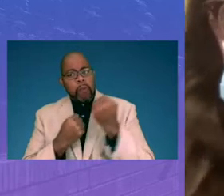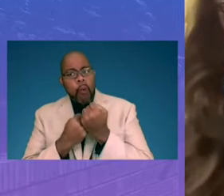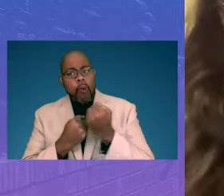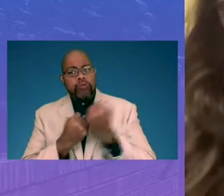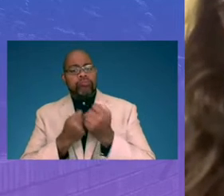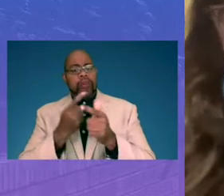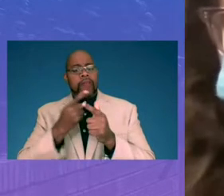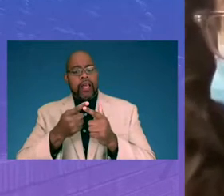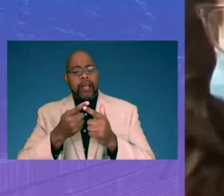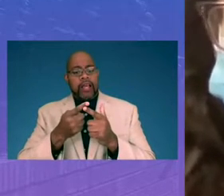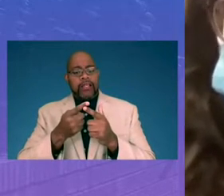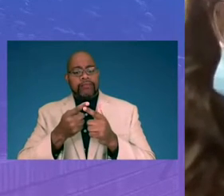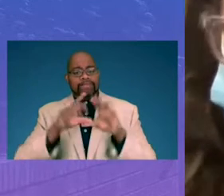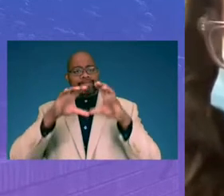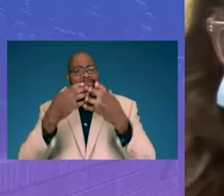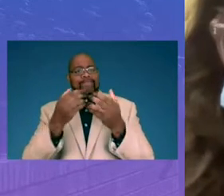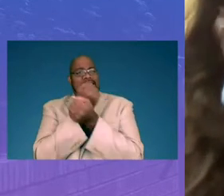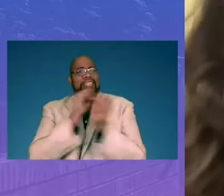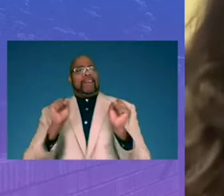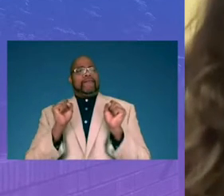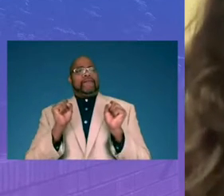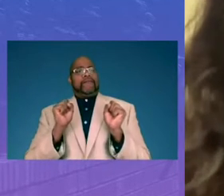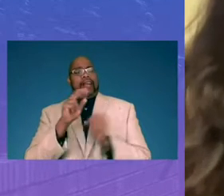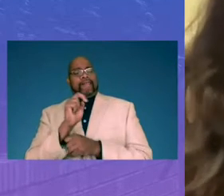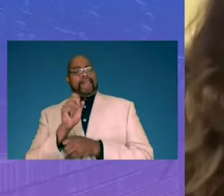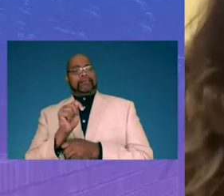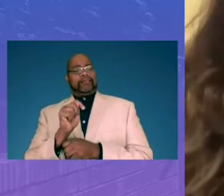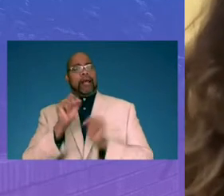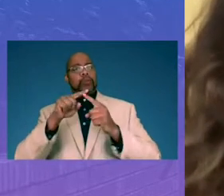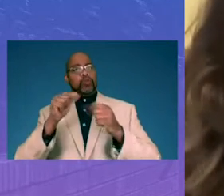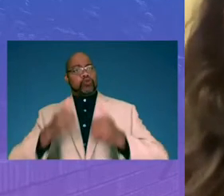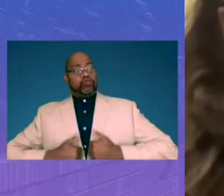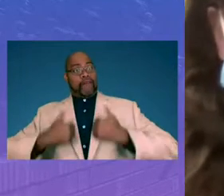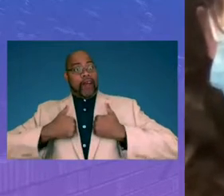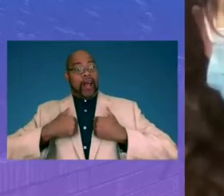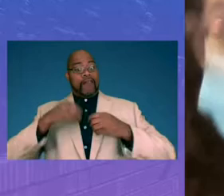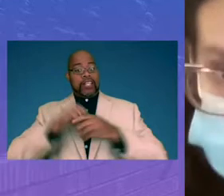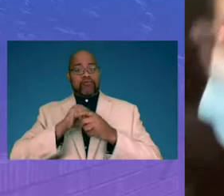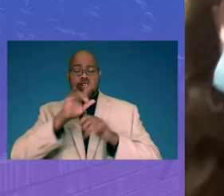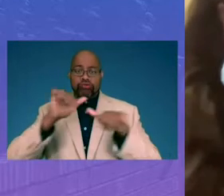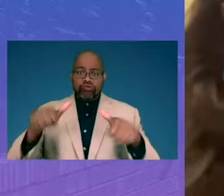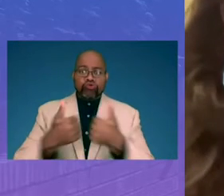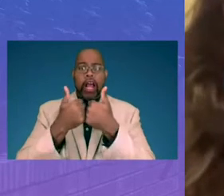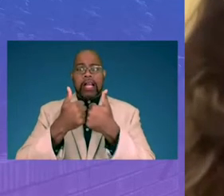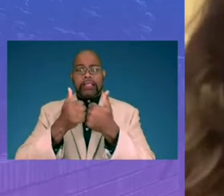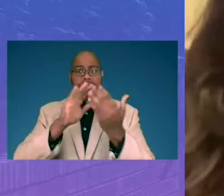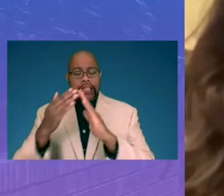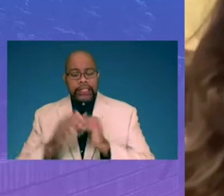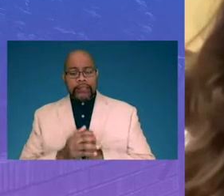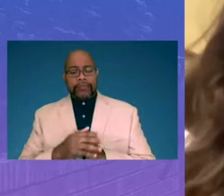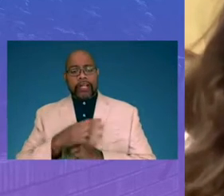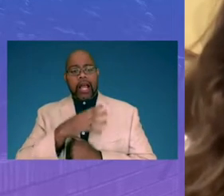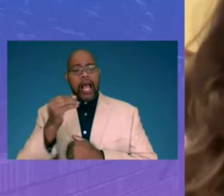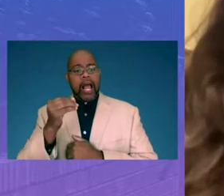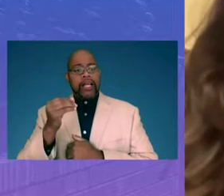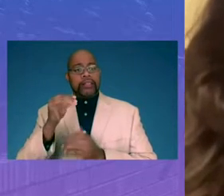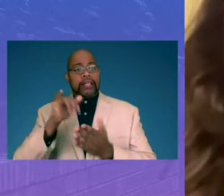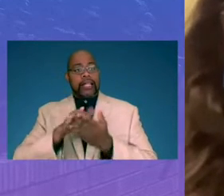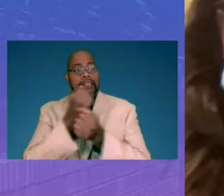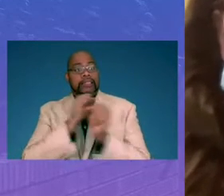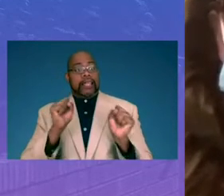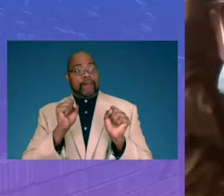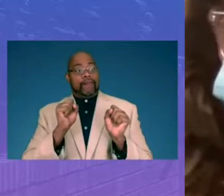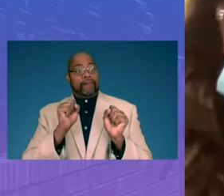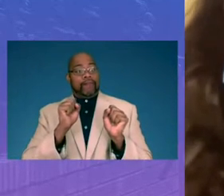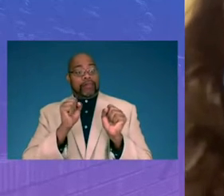the safety net, in order to be able to survive in a really challenging city. And that safety net actually ensures